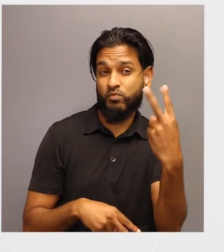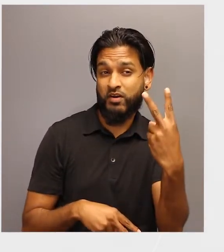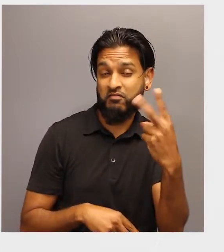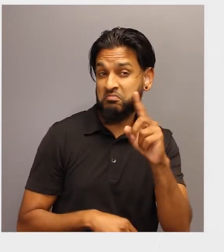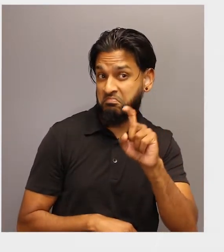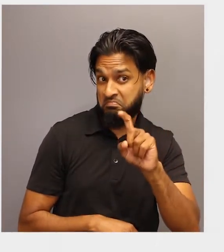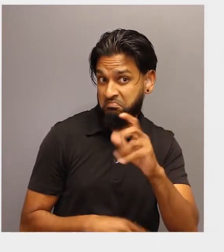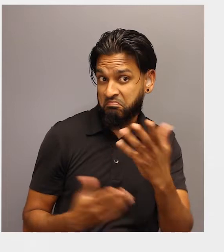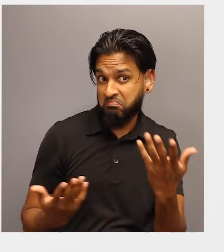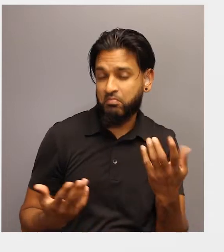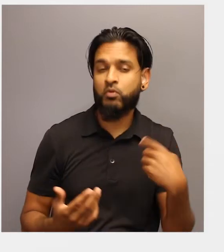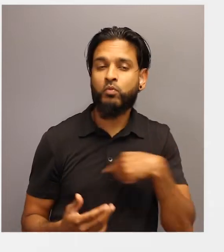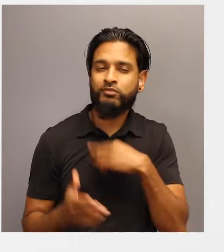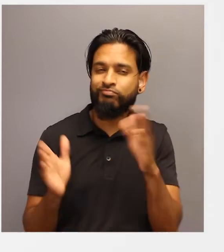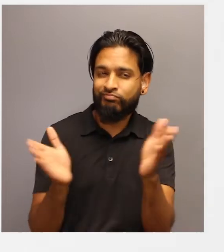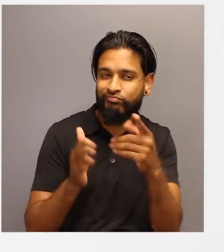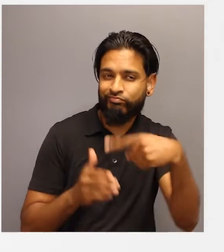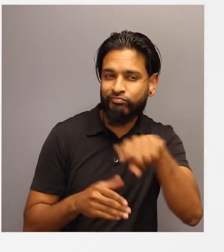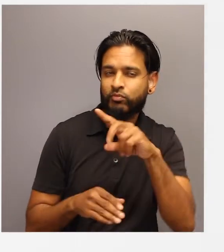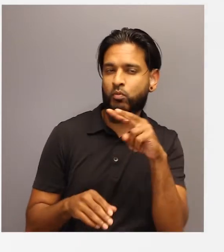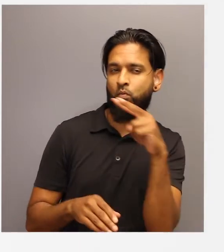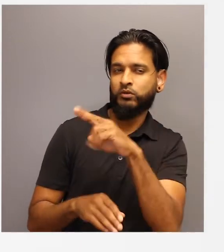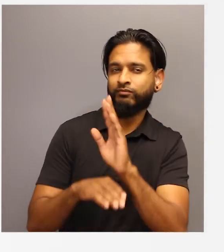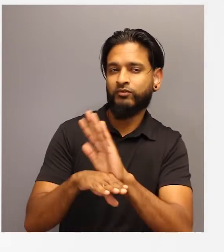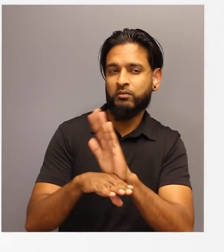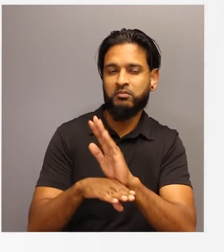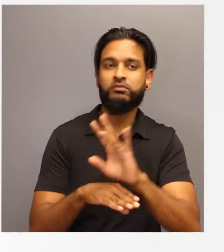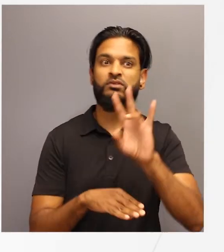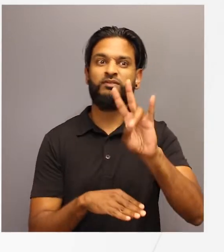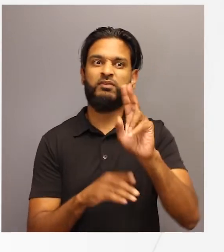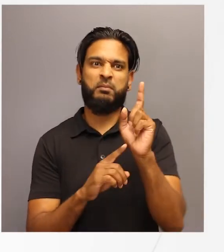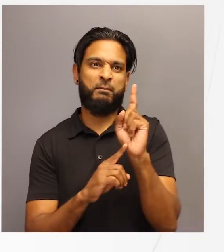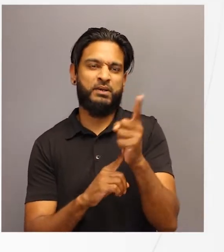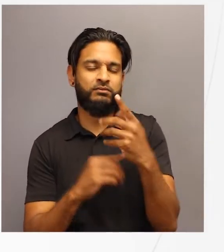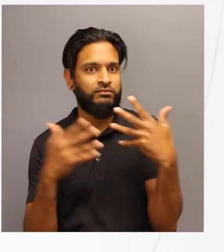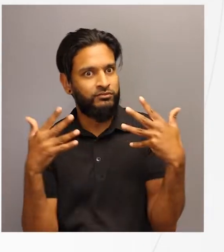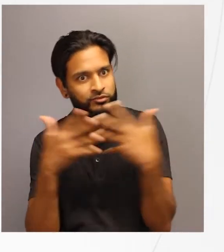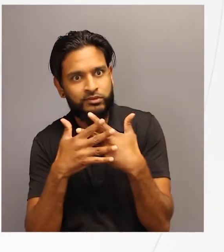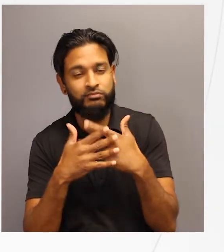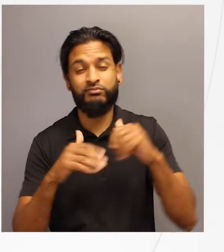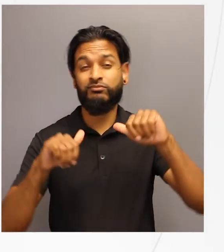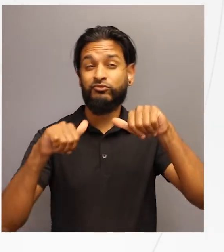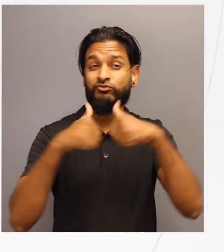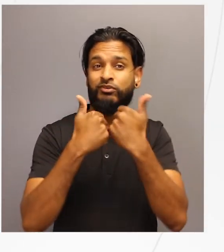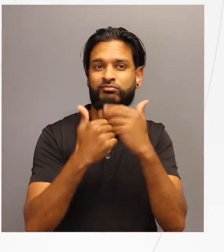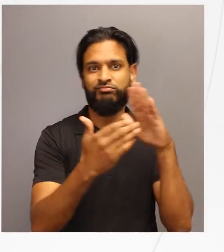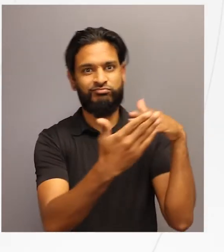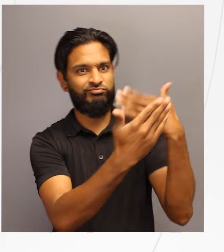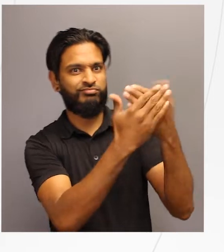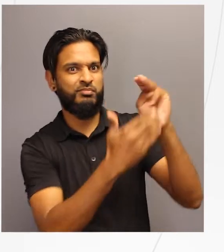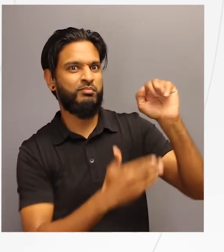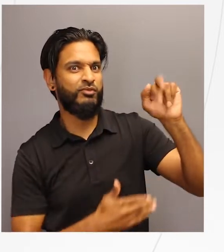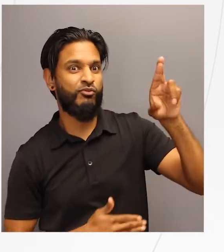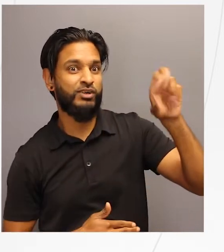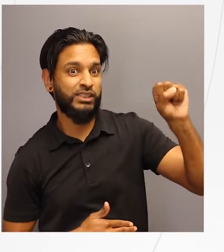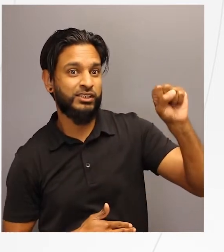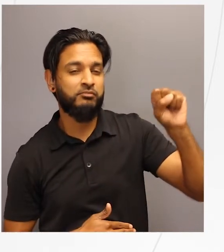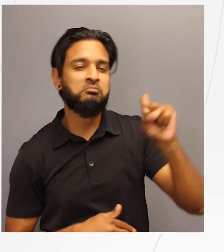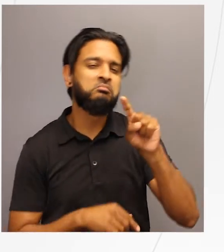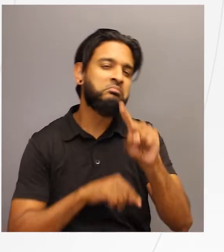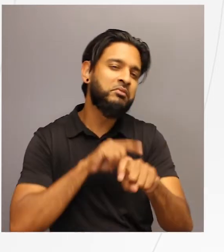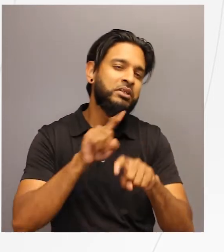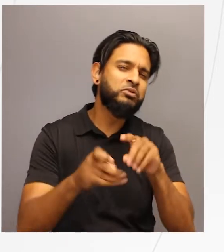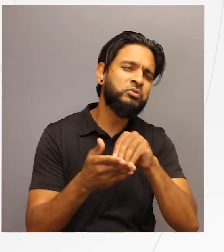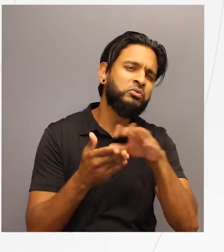We encourage you and your students to watch the video with seven minutes of terror, the challenges of getting to Mars. Then ask students how the